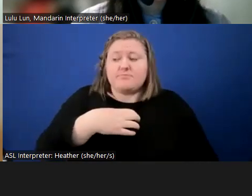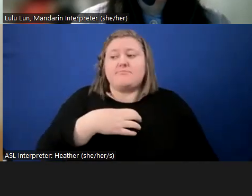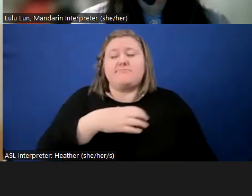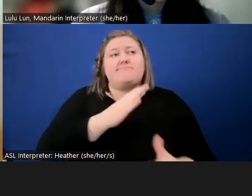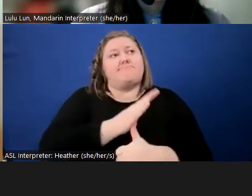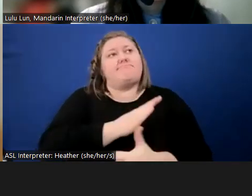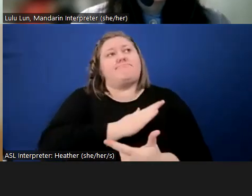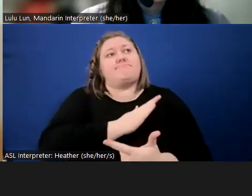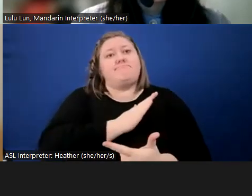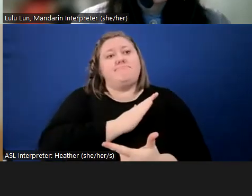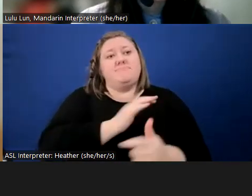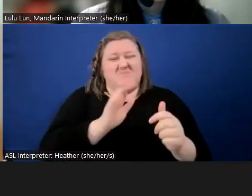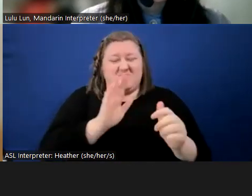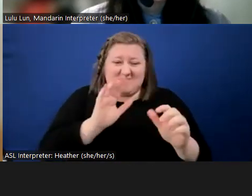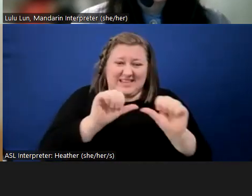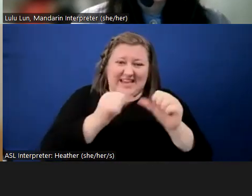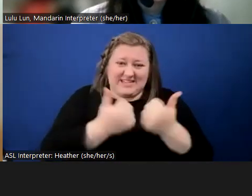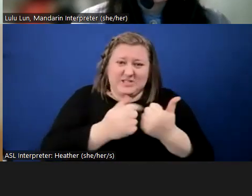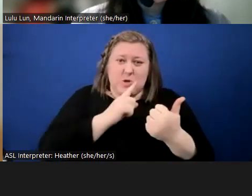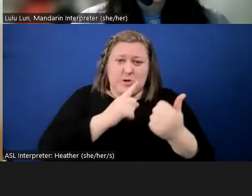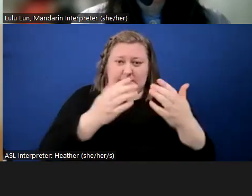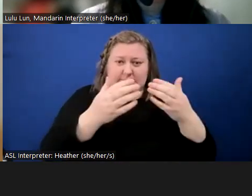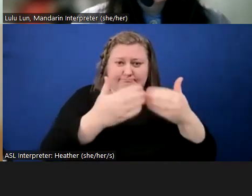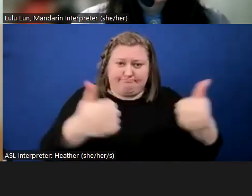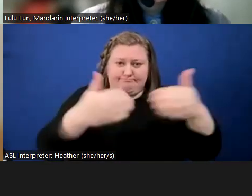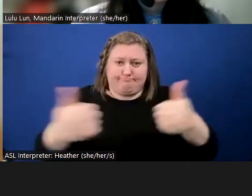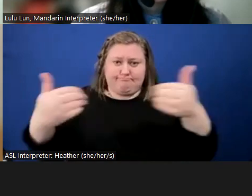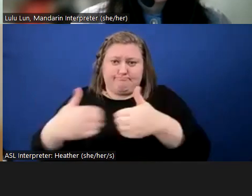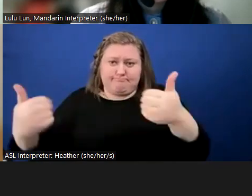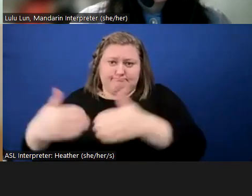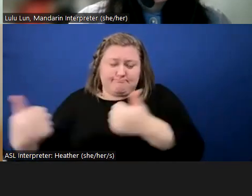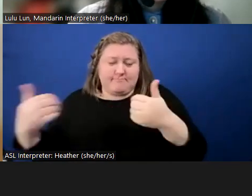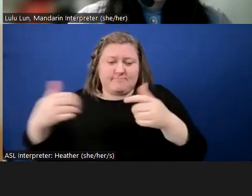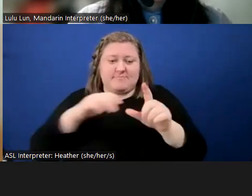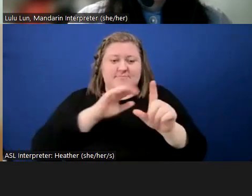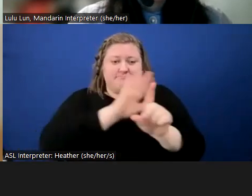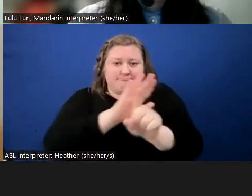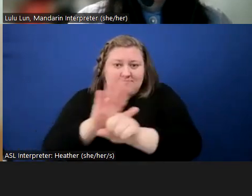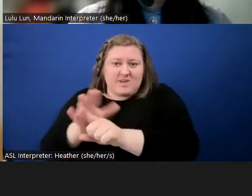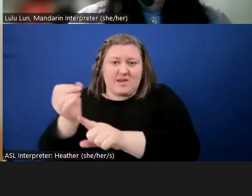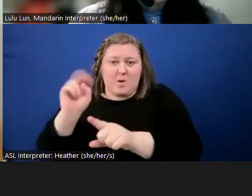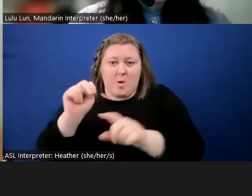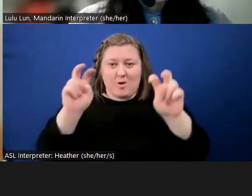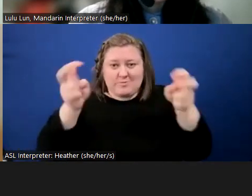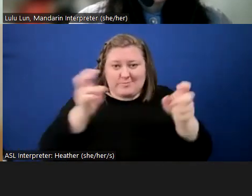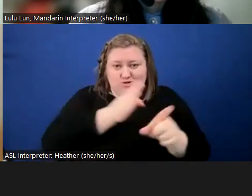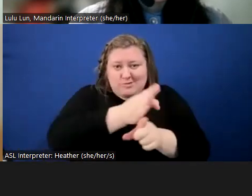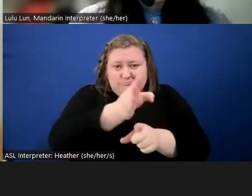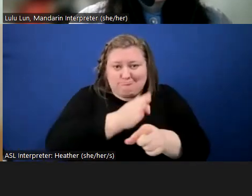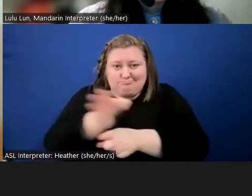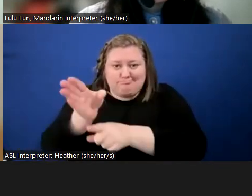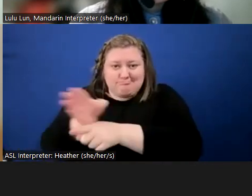The agencies are very compartmentalized according to their own subject matters that they address.